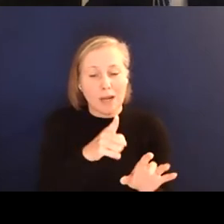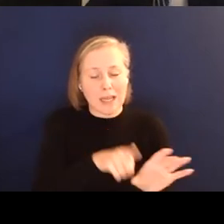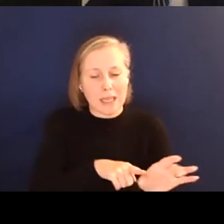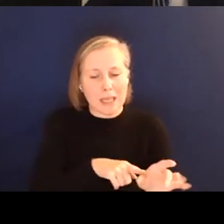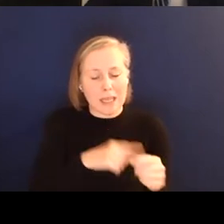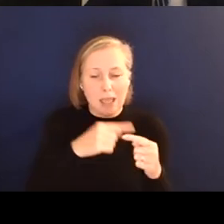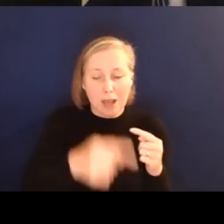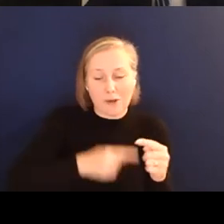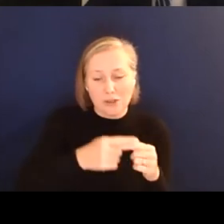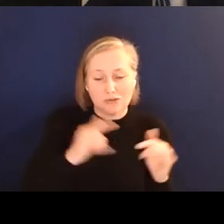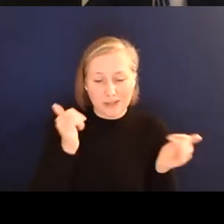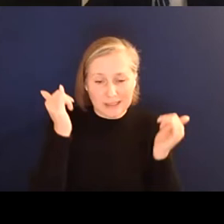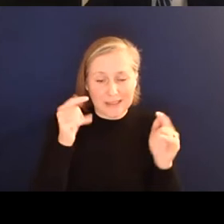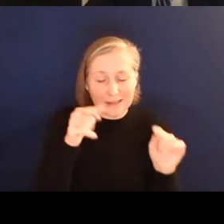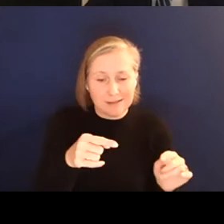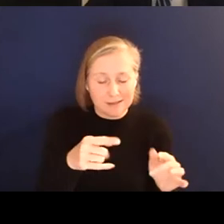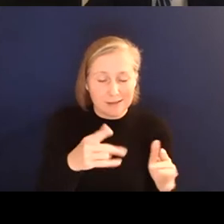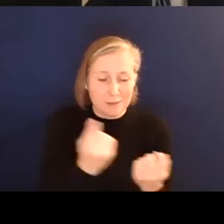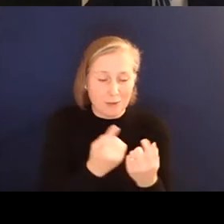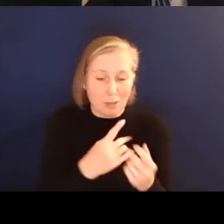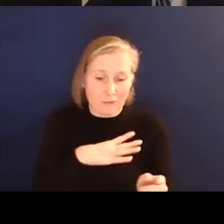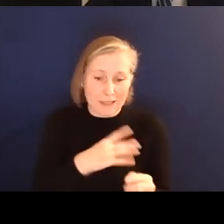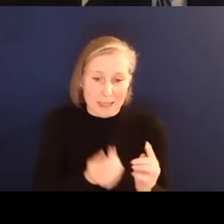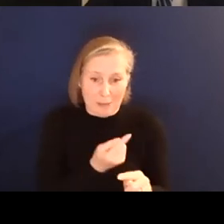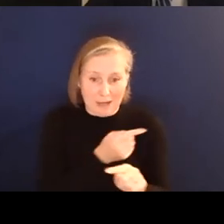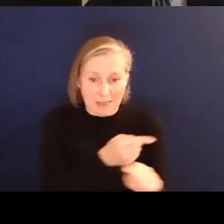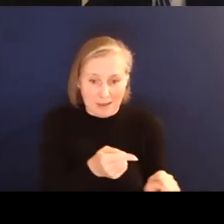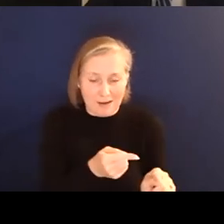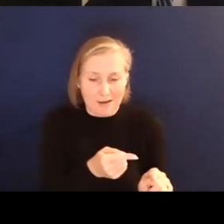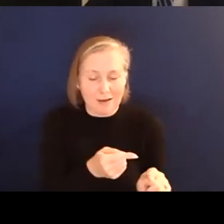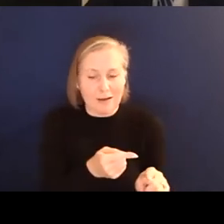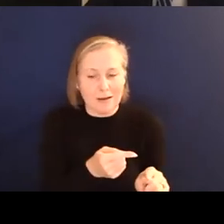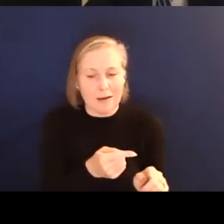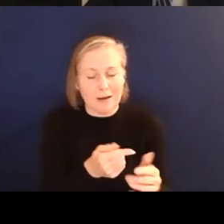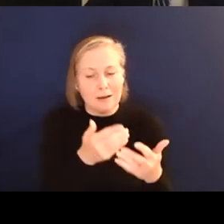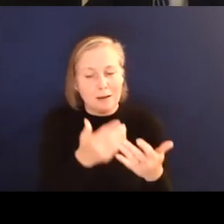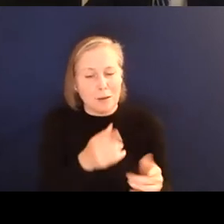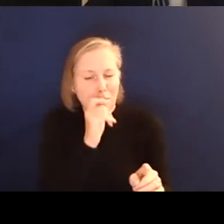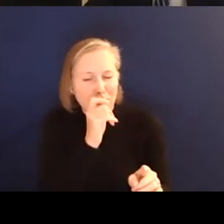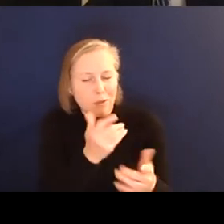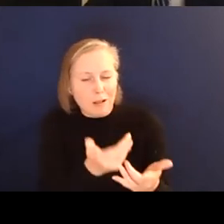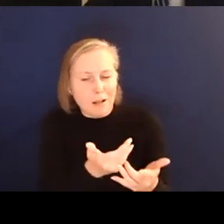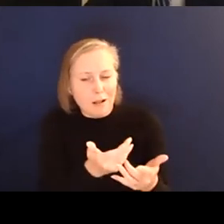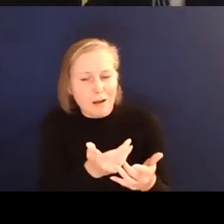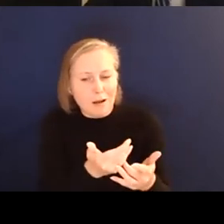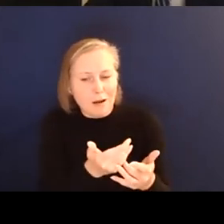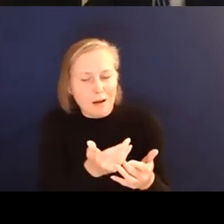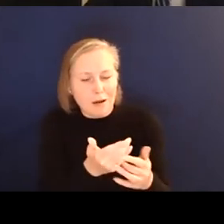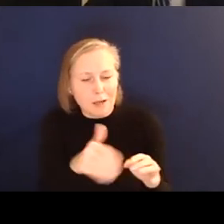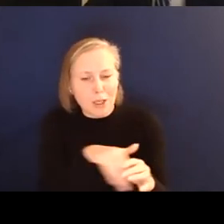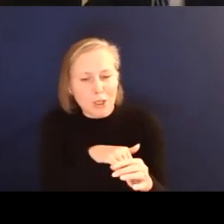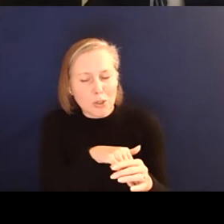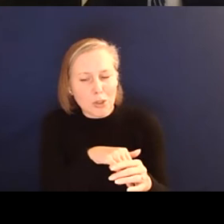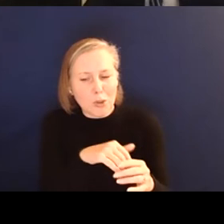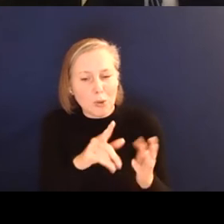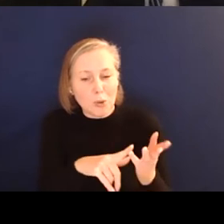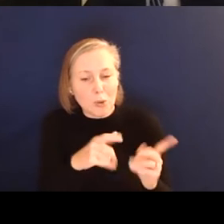So that is something that's already going on right now and could be potentially also included in the UK as